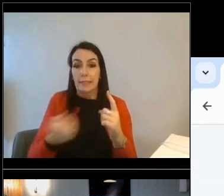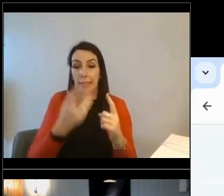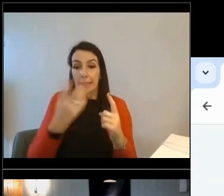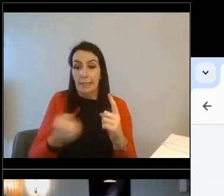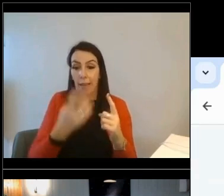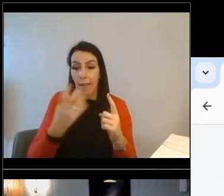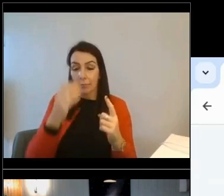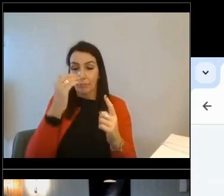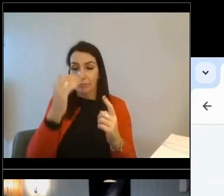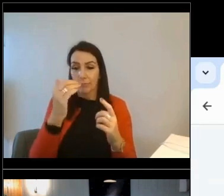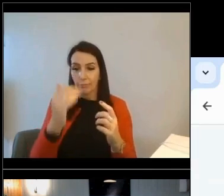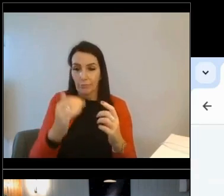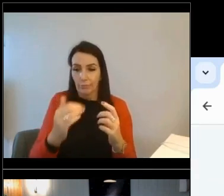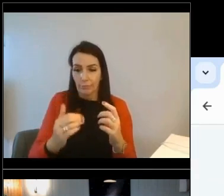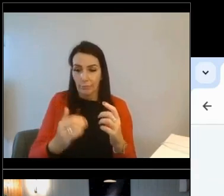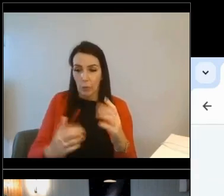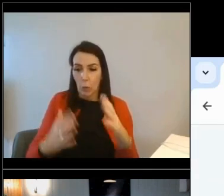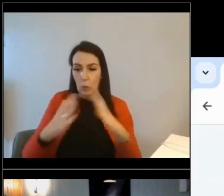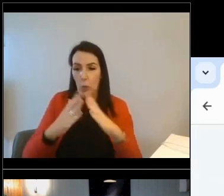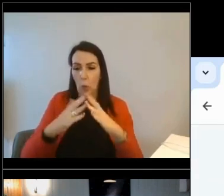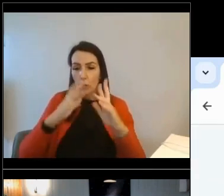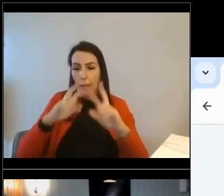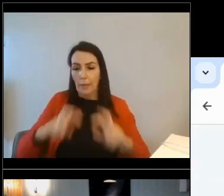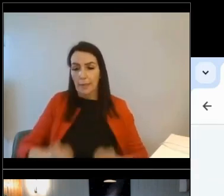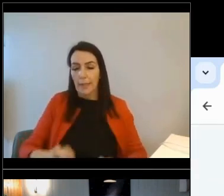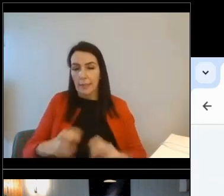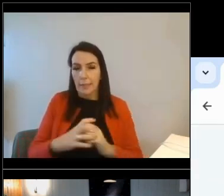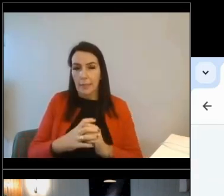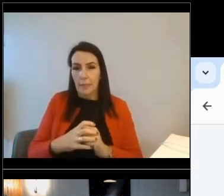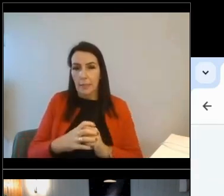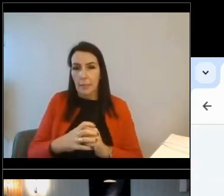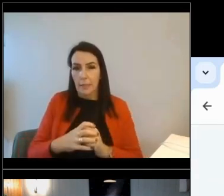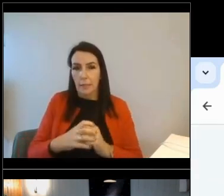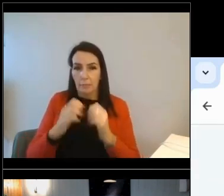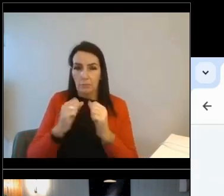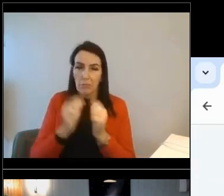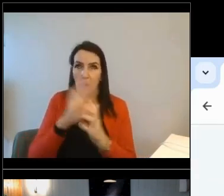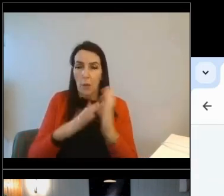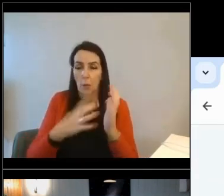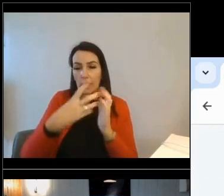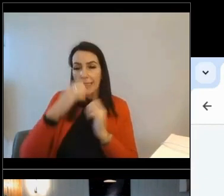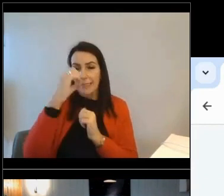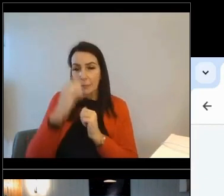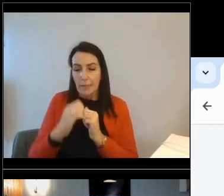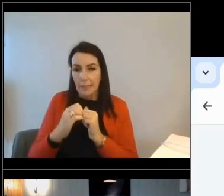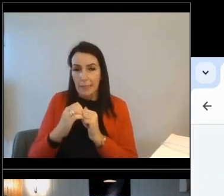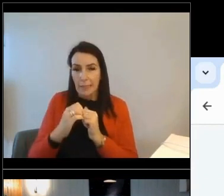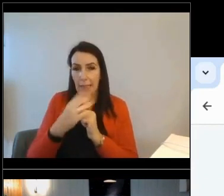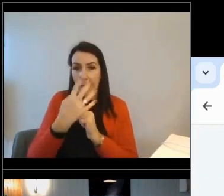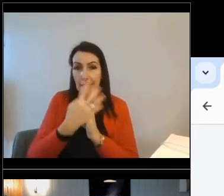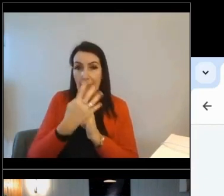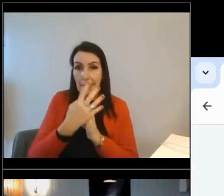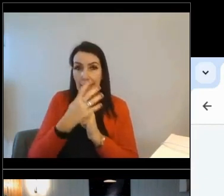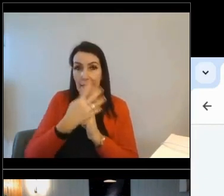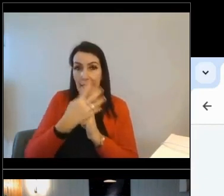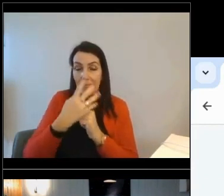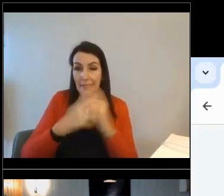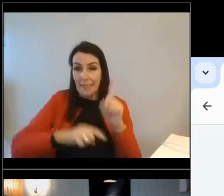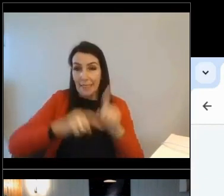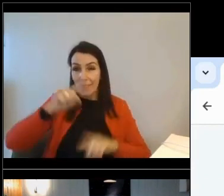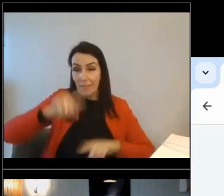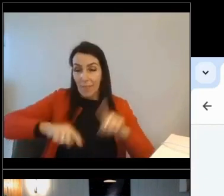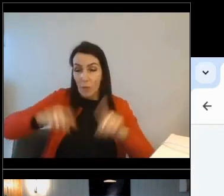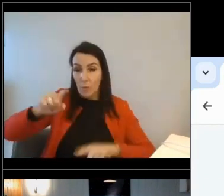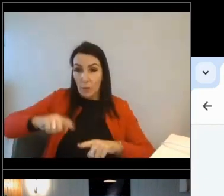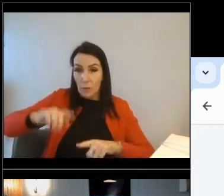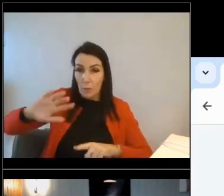database called home analytics. And home analytics holds about 90% sorry, 90 variables for every home